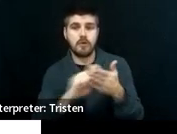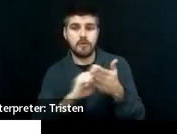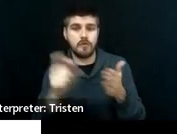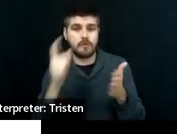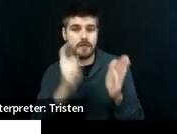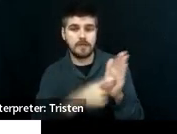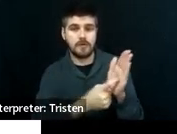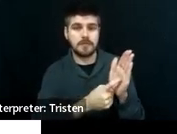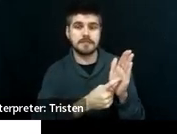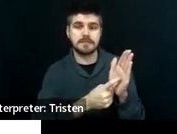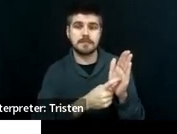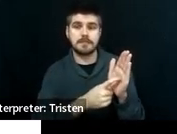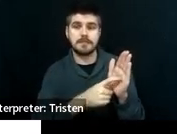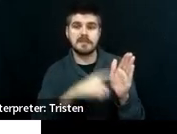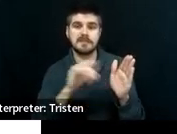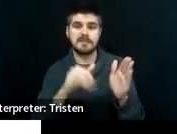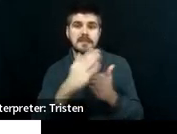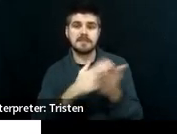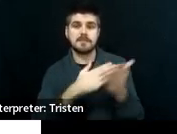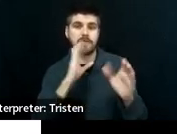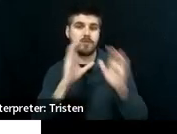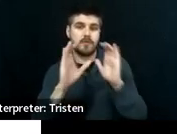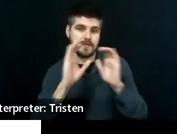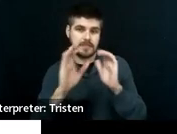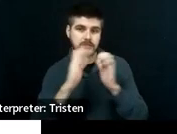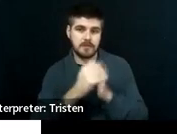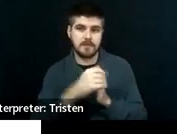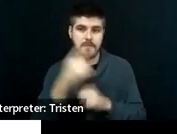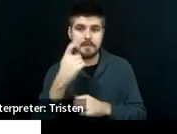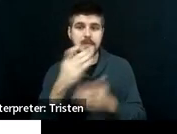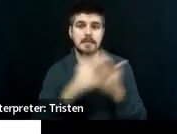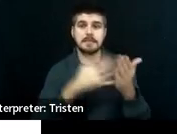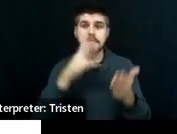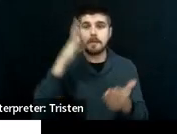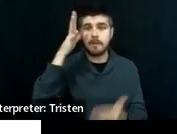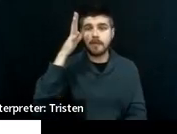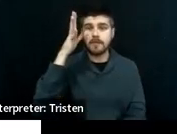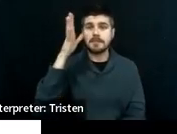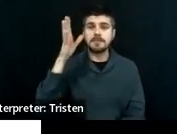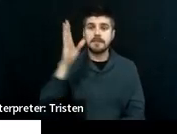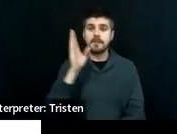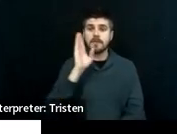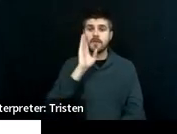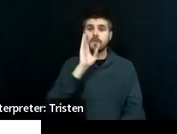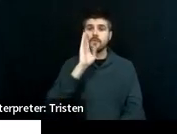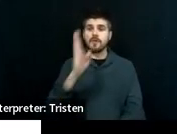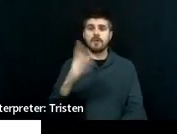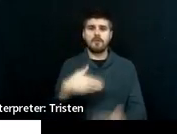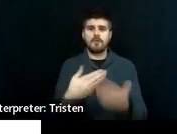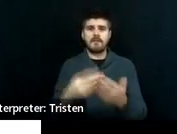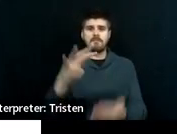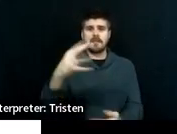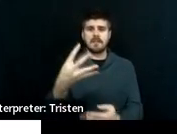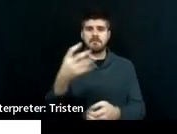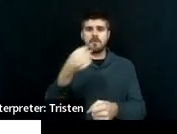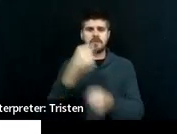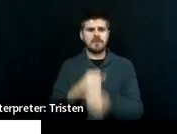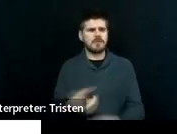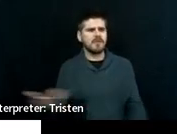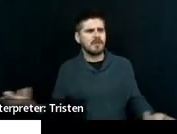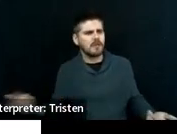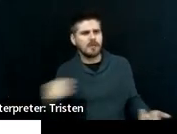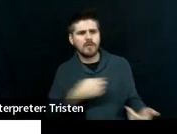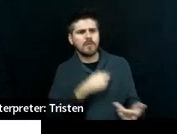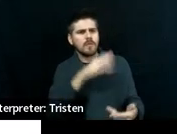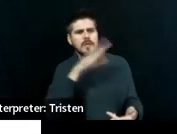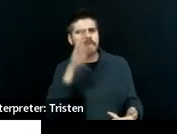Absolutely. that's part of the conversation. Because some parents would come to the fourth year and say, we never discussed, and then